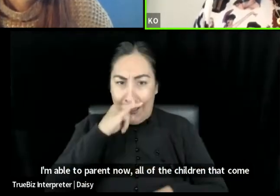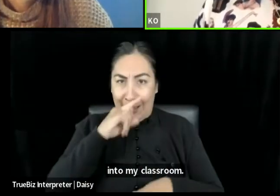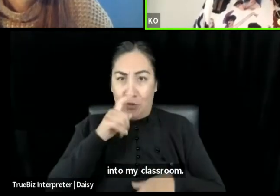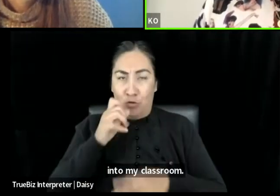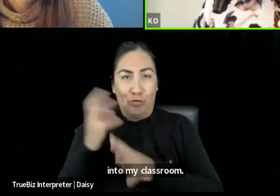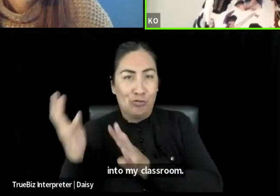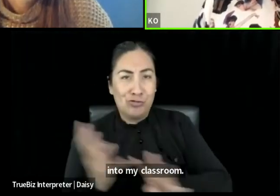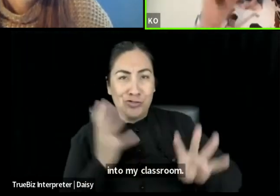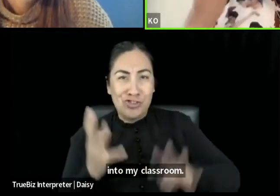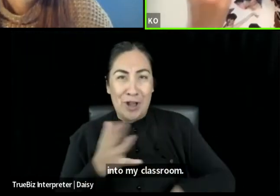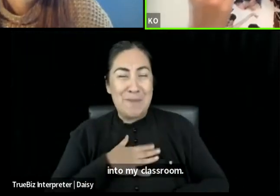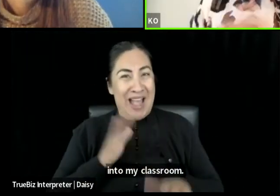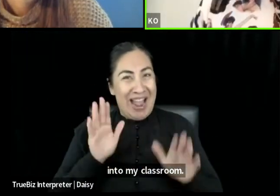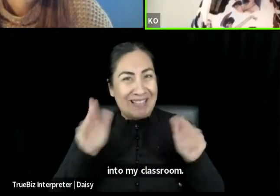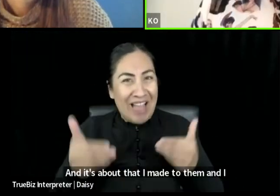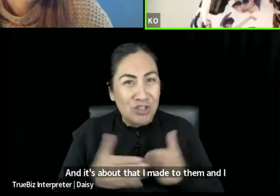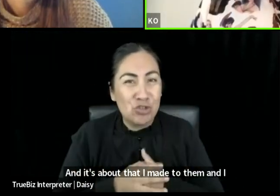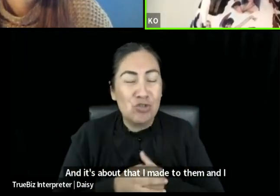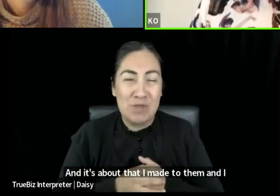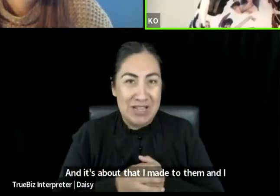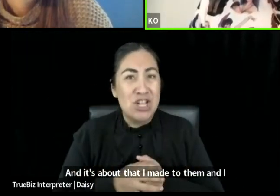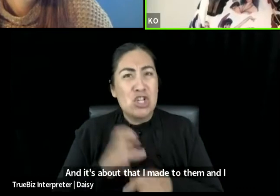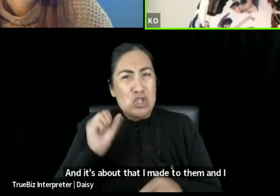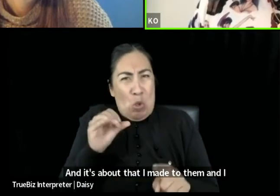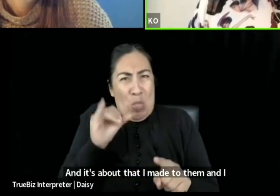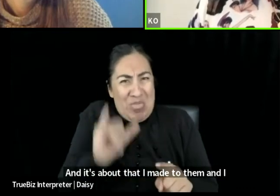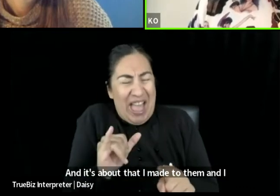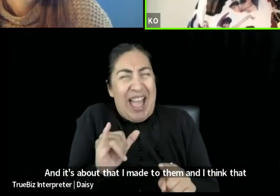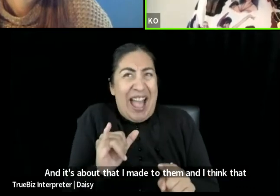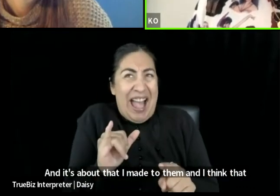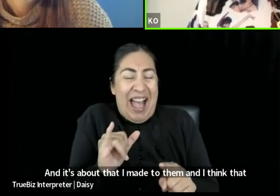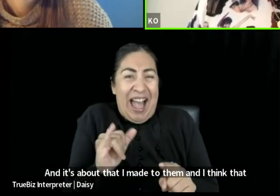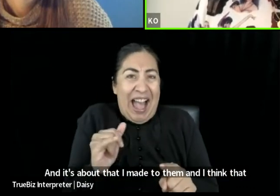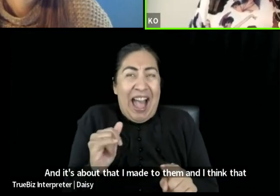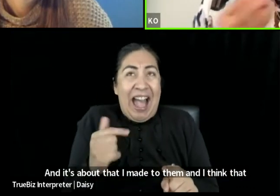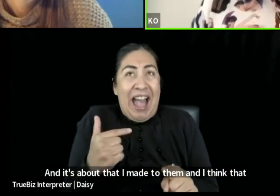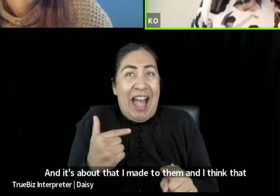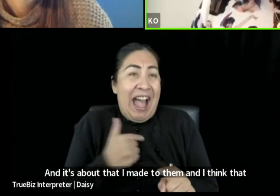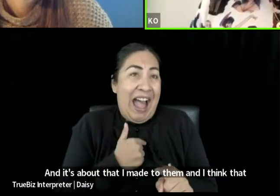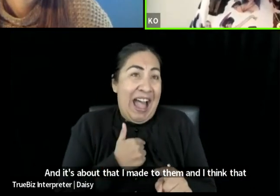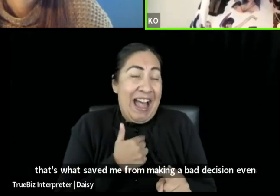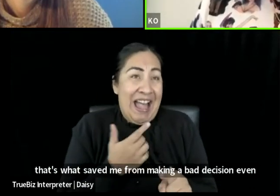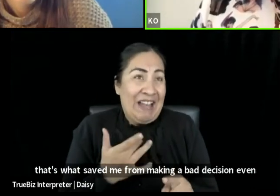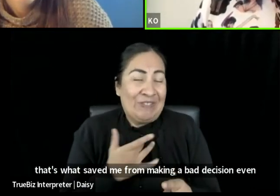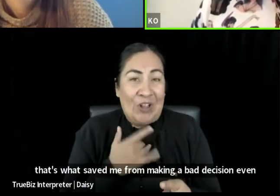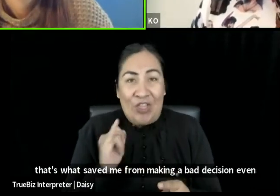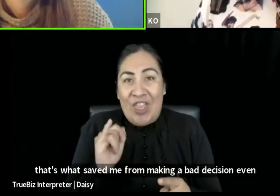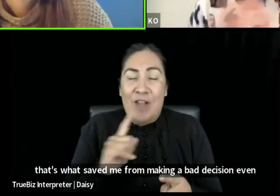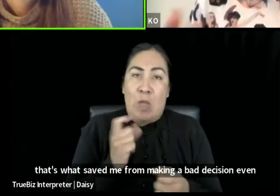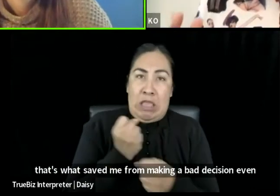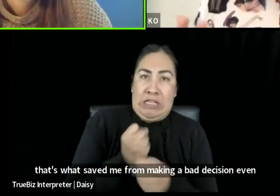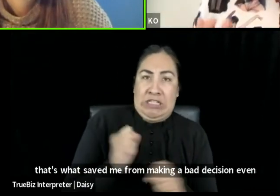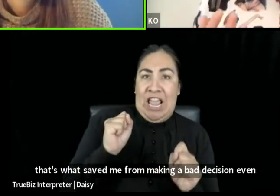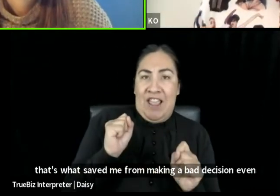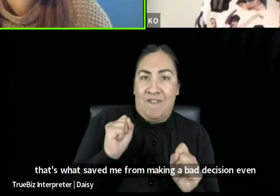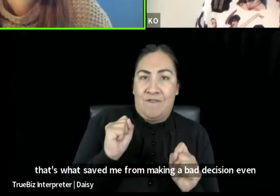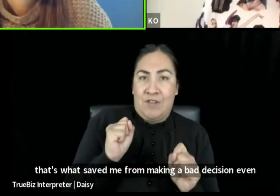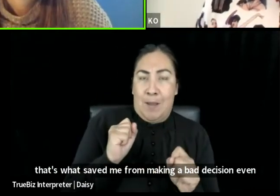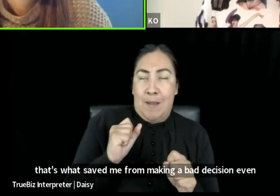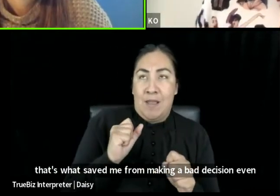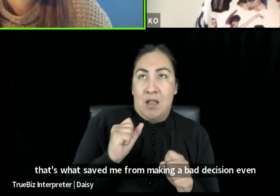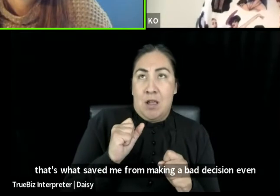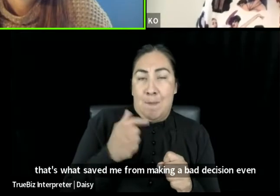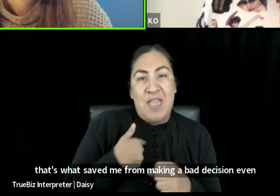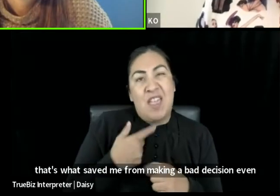And I think that that's what saved me from making a bad decision, even worse. I don't have the guilt